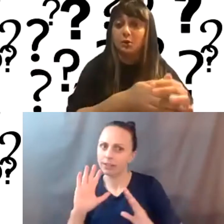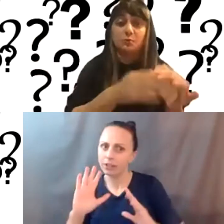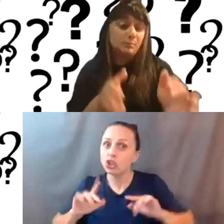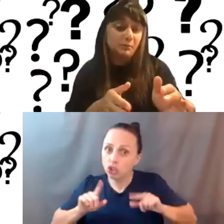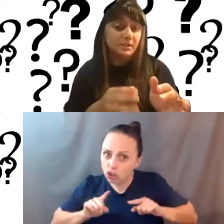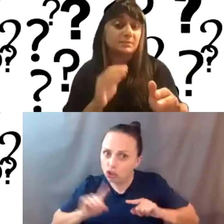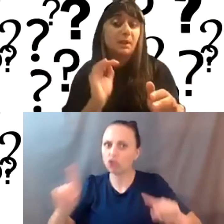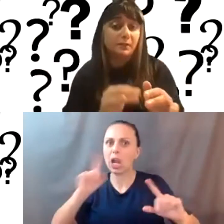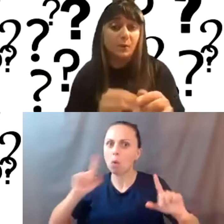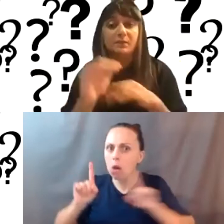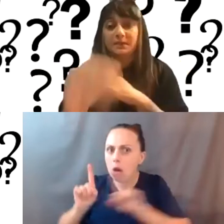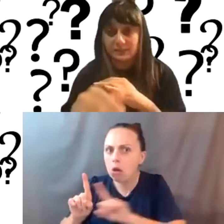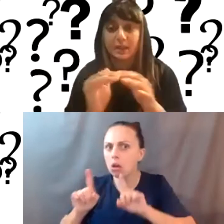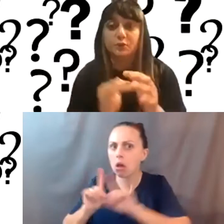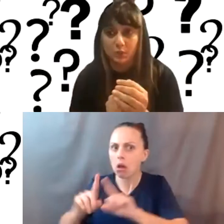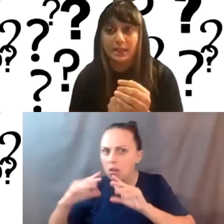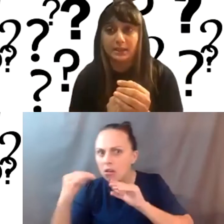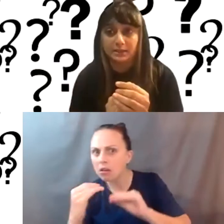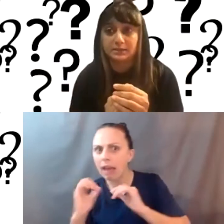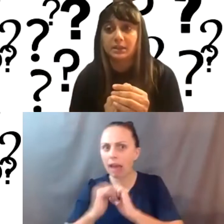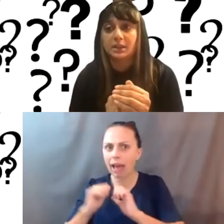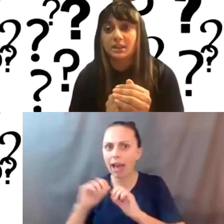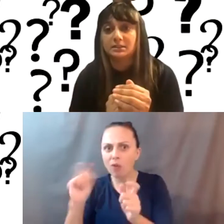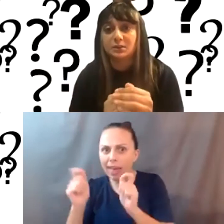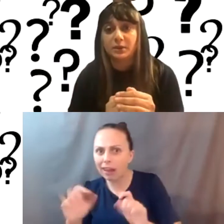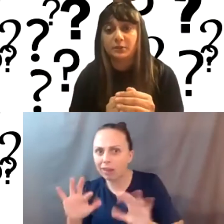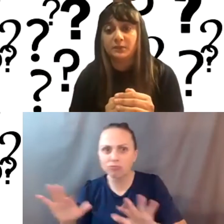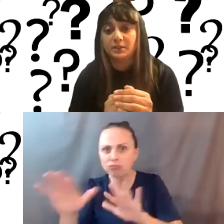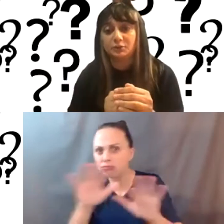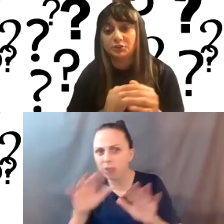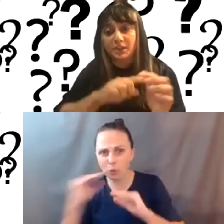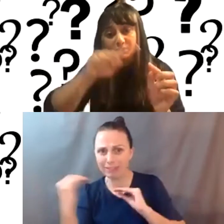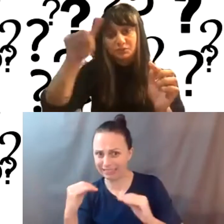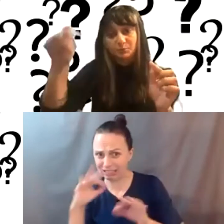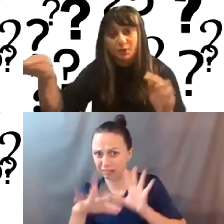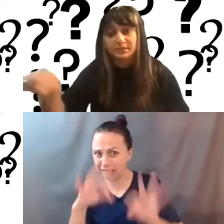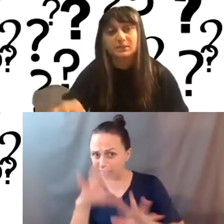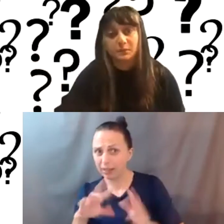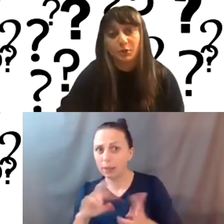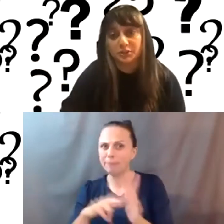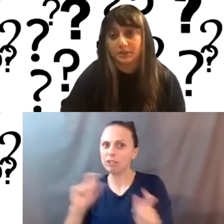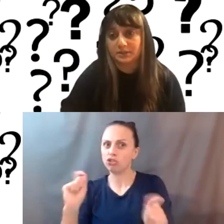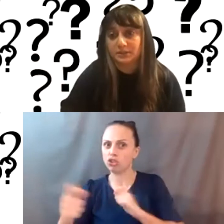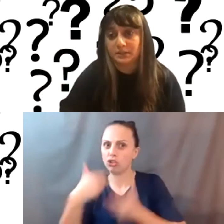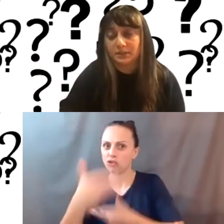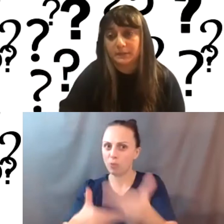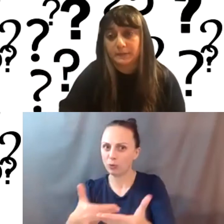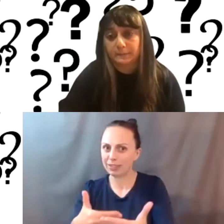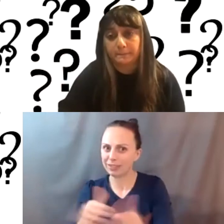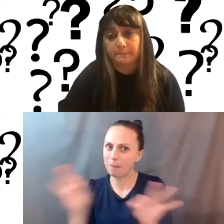like, oh, we built this, by the way, this is how you will edit. And so I think that it'll change the process of the project.